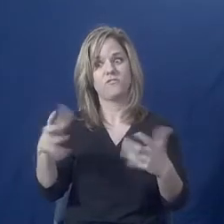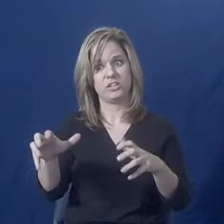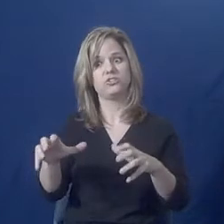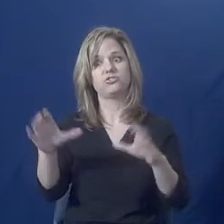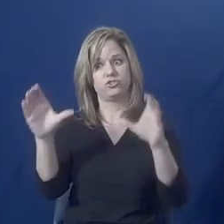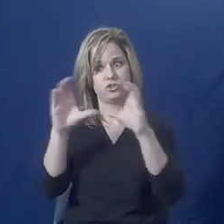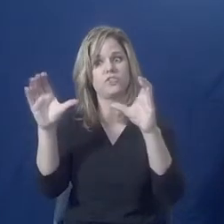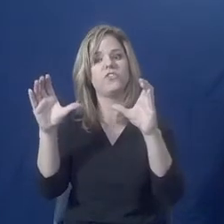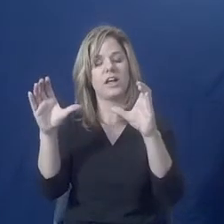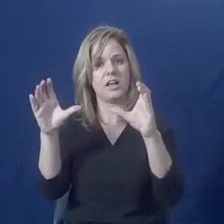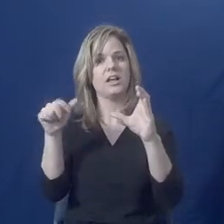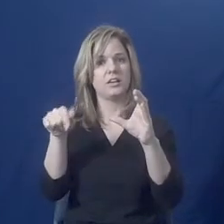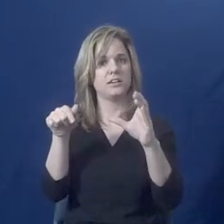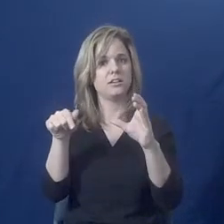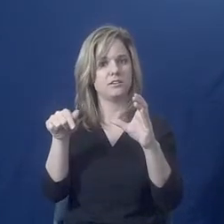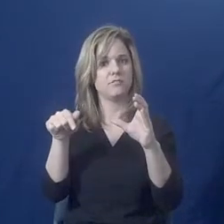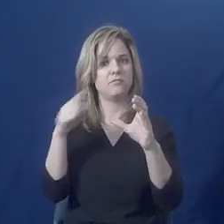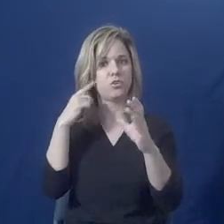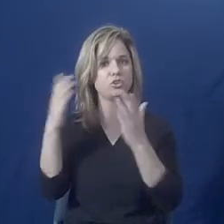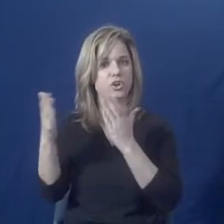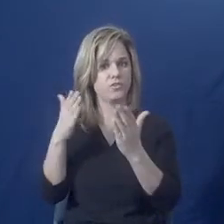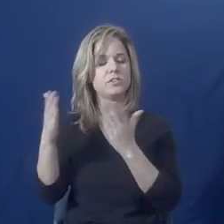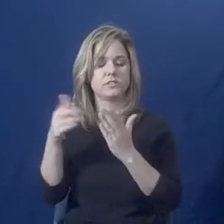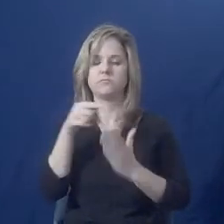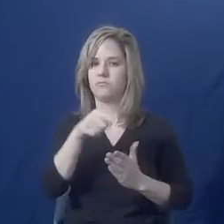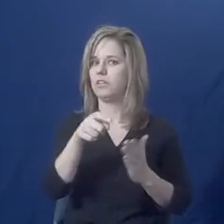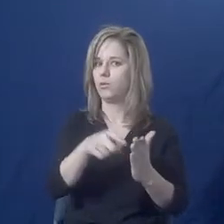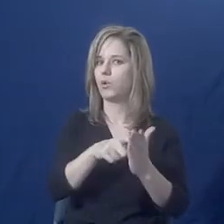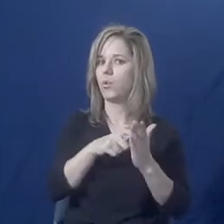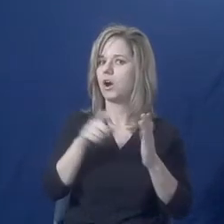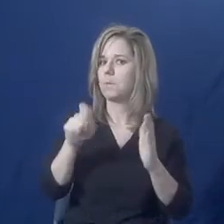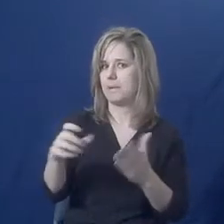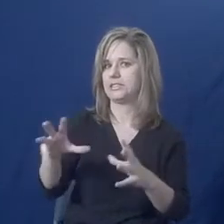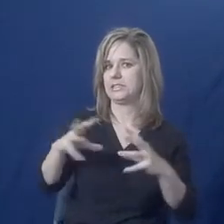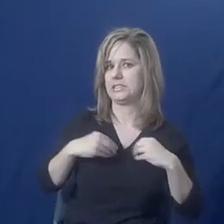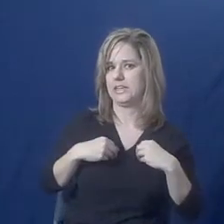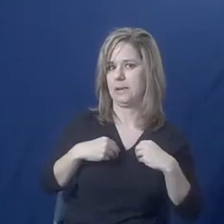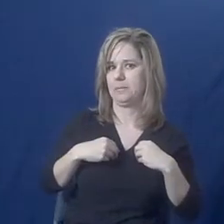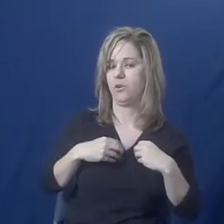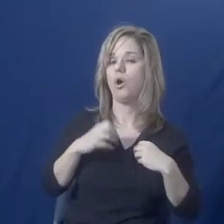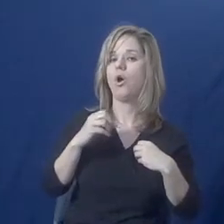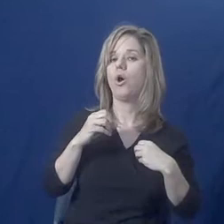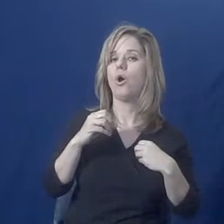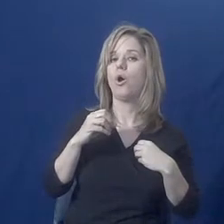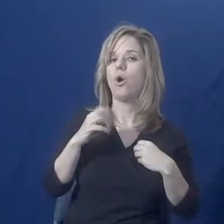required to take them in shelter or to provide a reasonable accommodation.